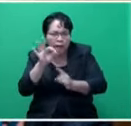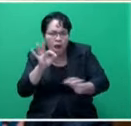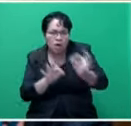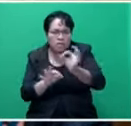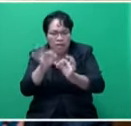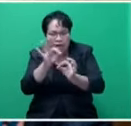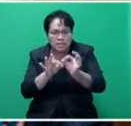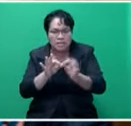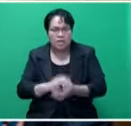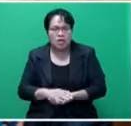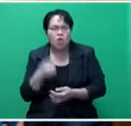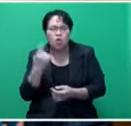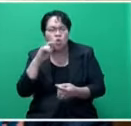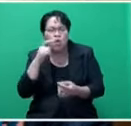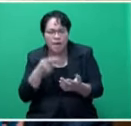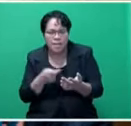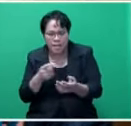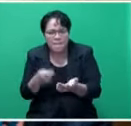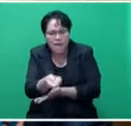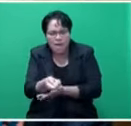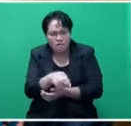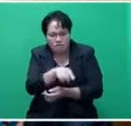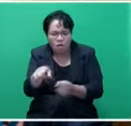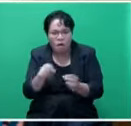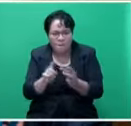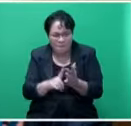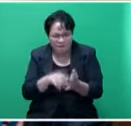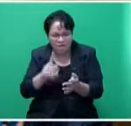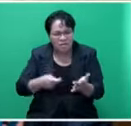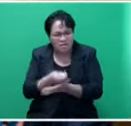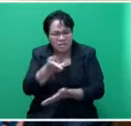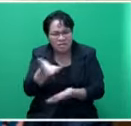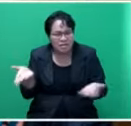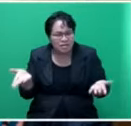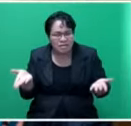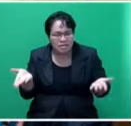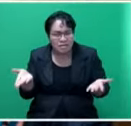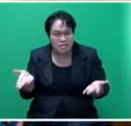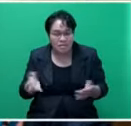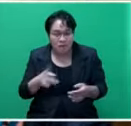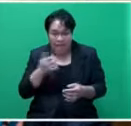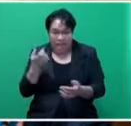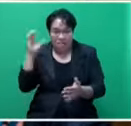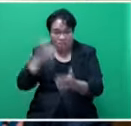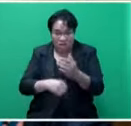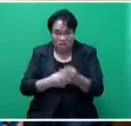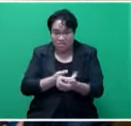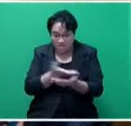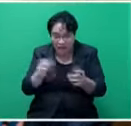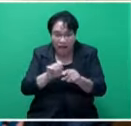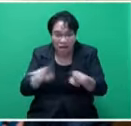We need to prioritize who's going to be footing the bill of the installation of these new towers. Because any cost that goes up there,